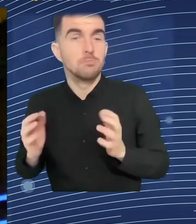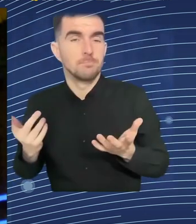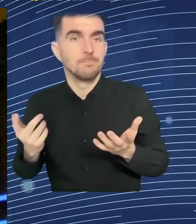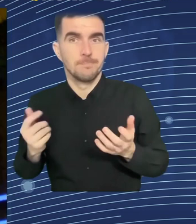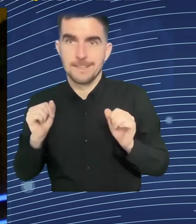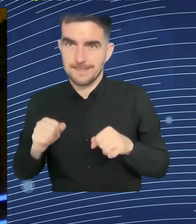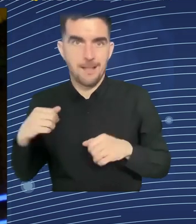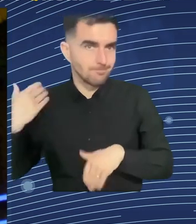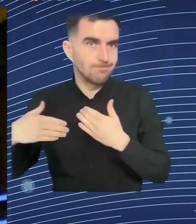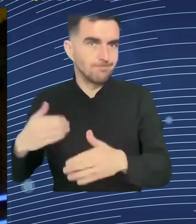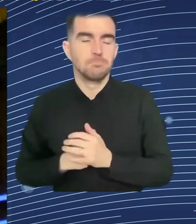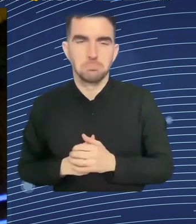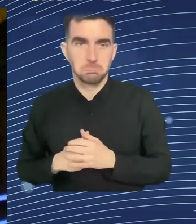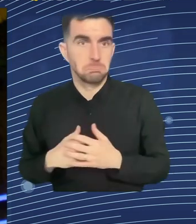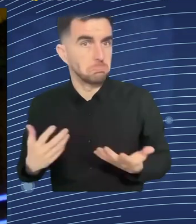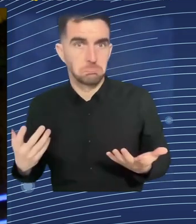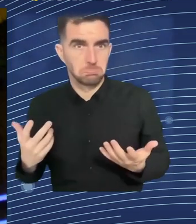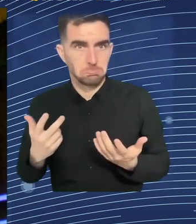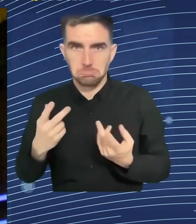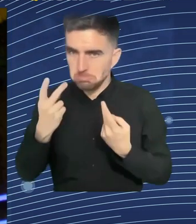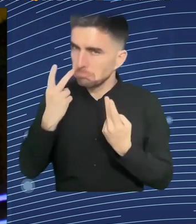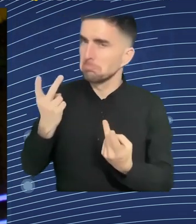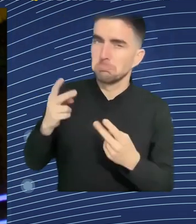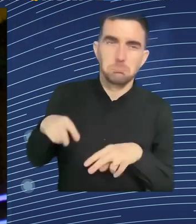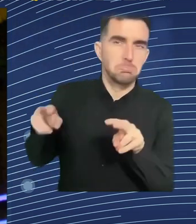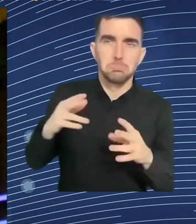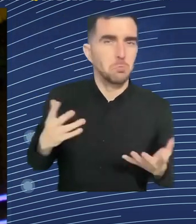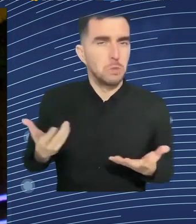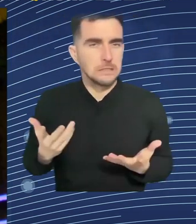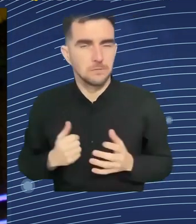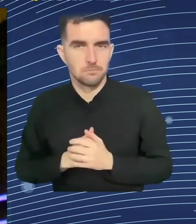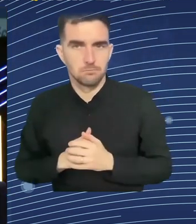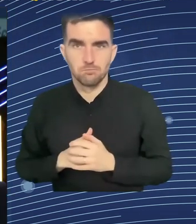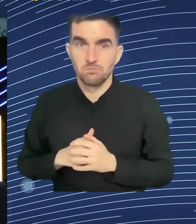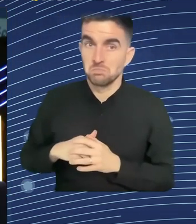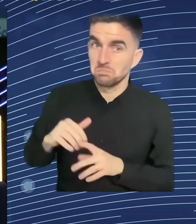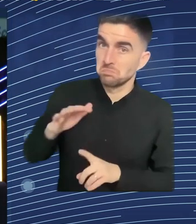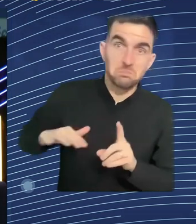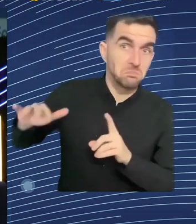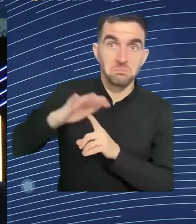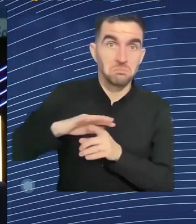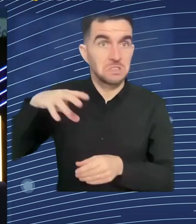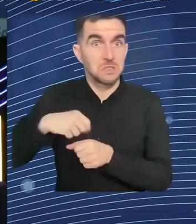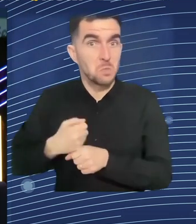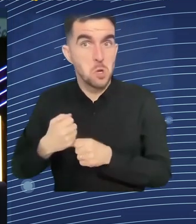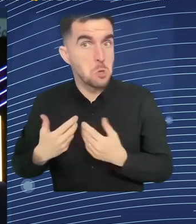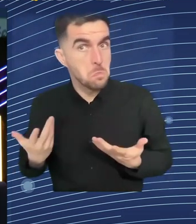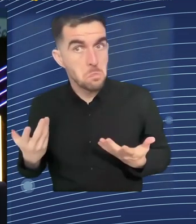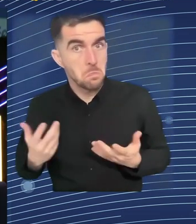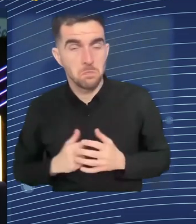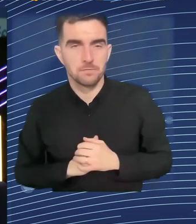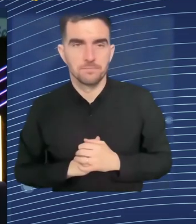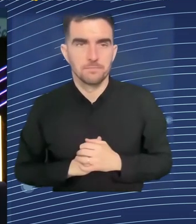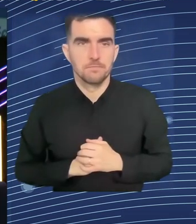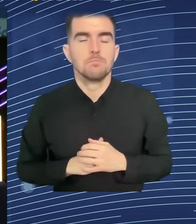sector we have 10 new graduates being placed. So we match them because they come from similar backgrounds and share similar experiences, so who's the best to